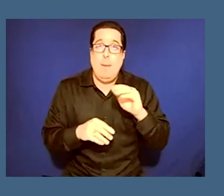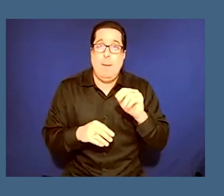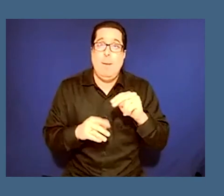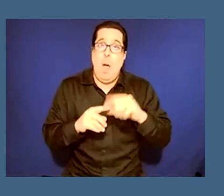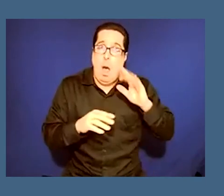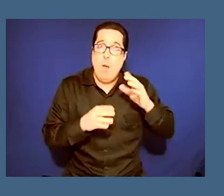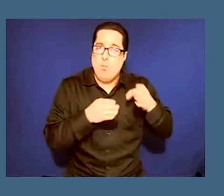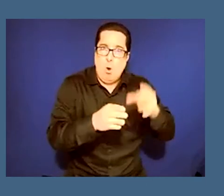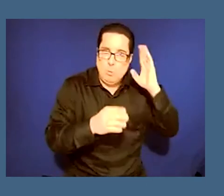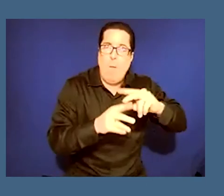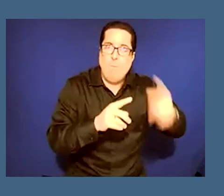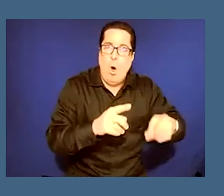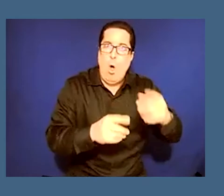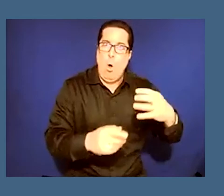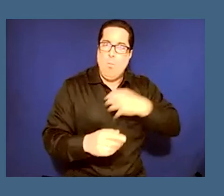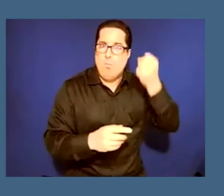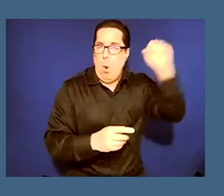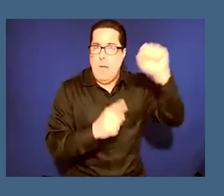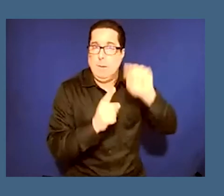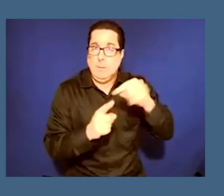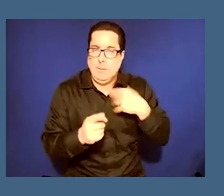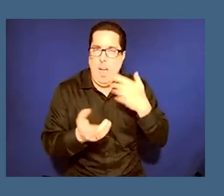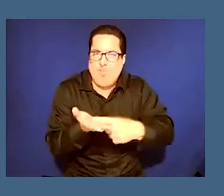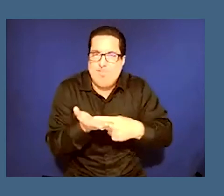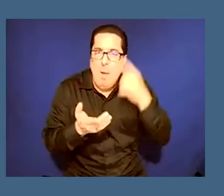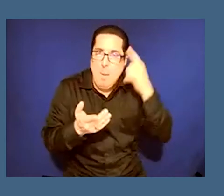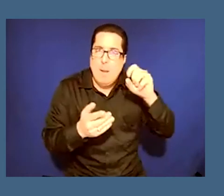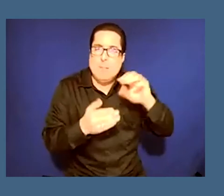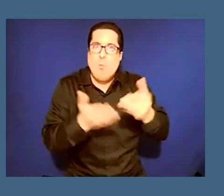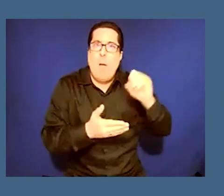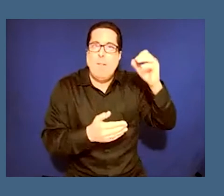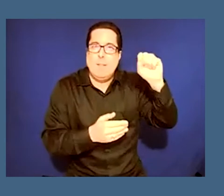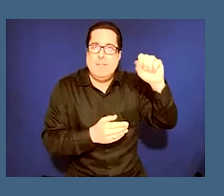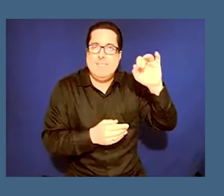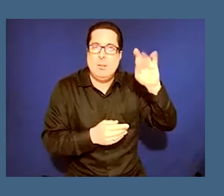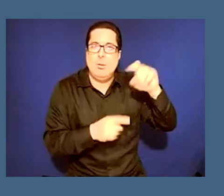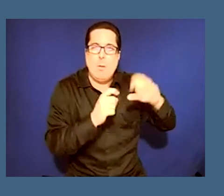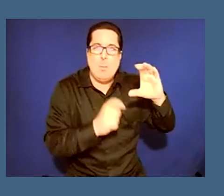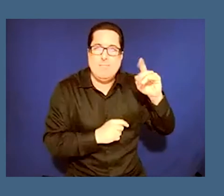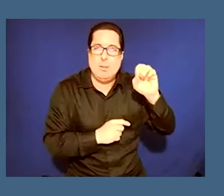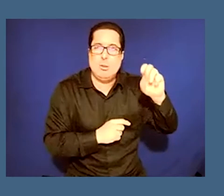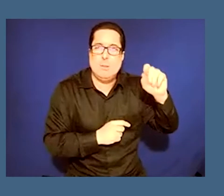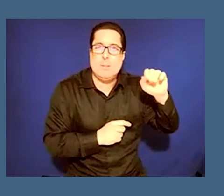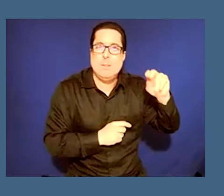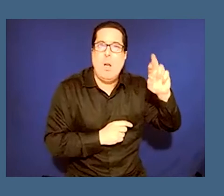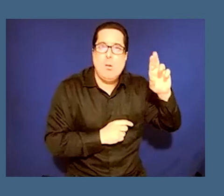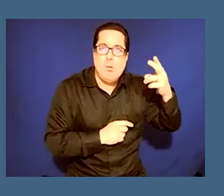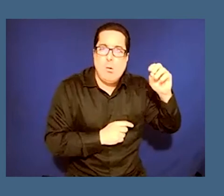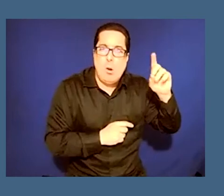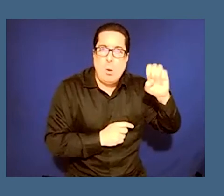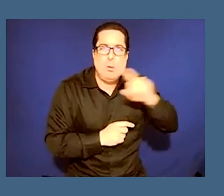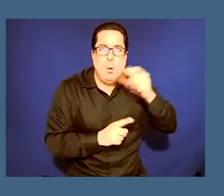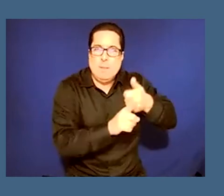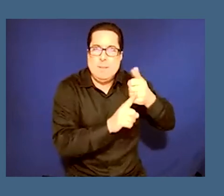actually protesting the uh presence of a statue of cecil john rhodes who is an imperialist uh in